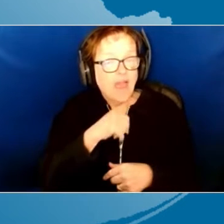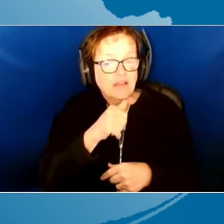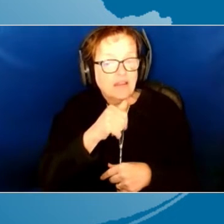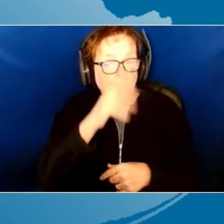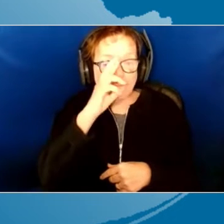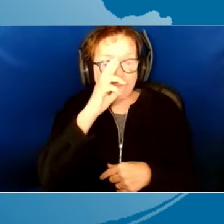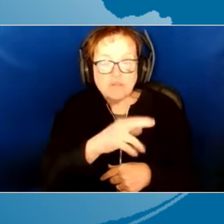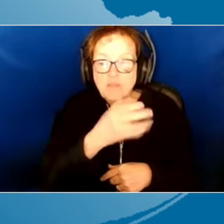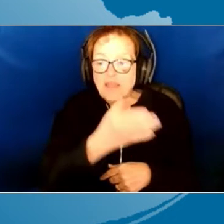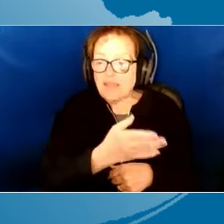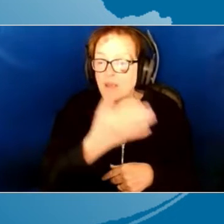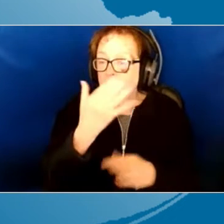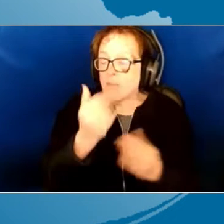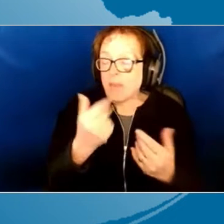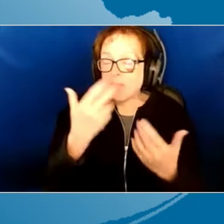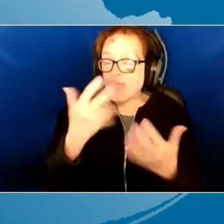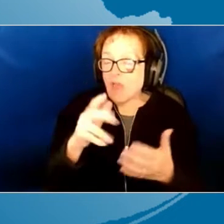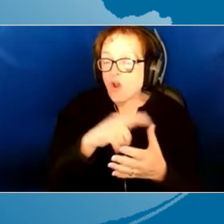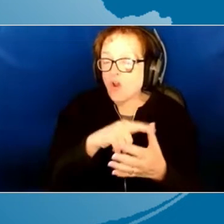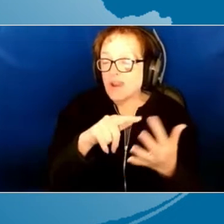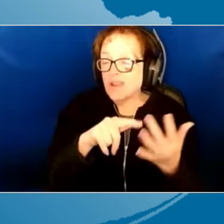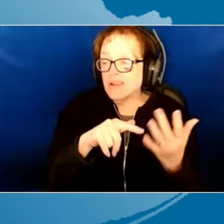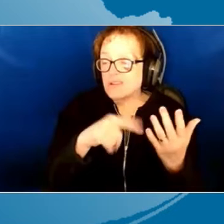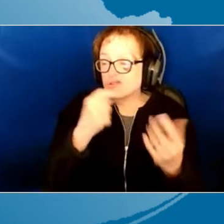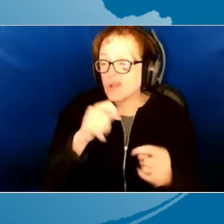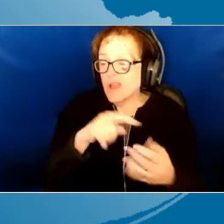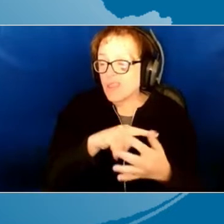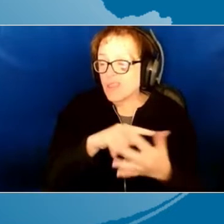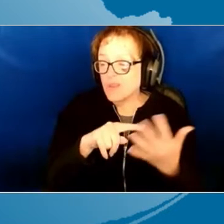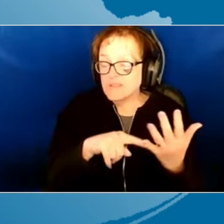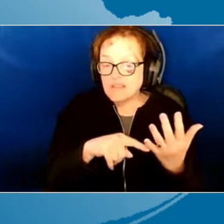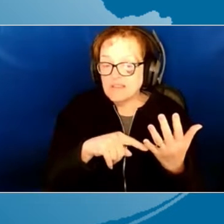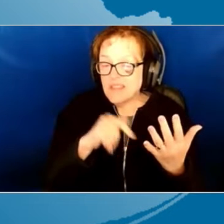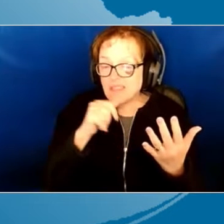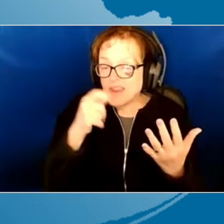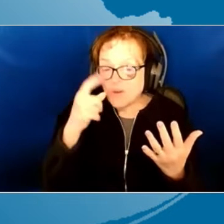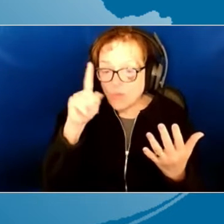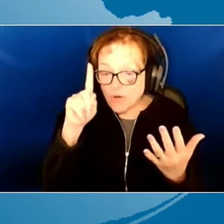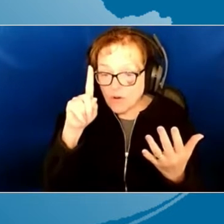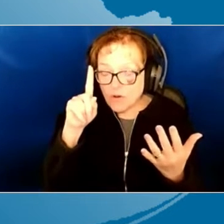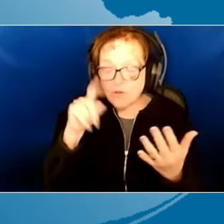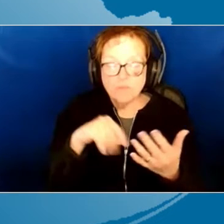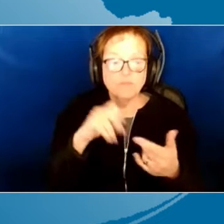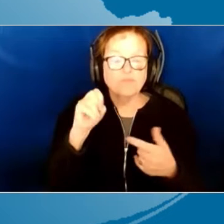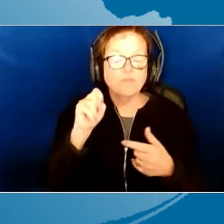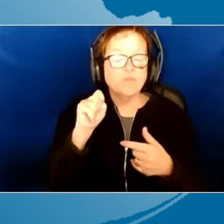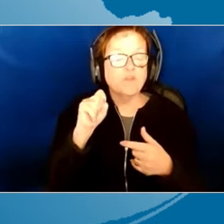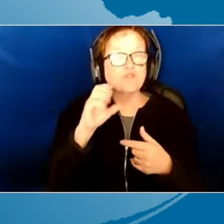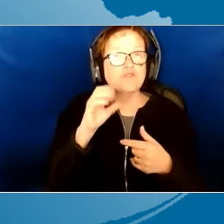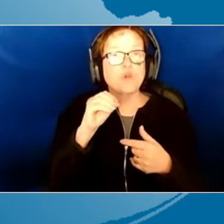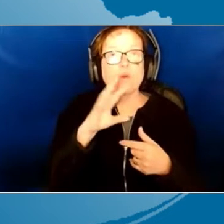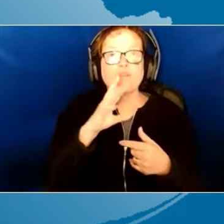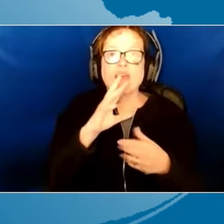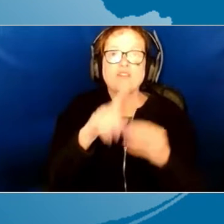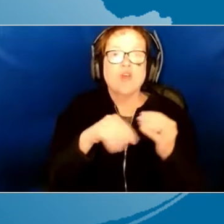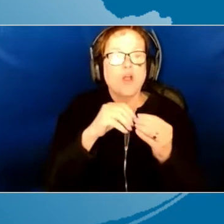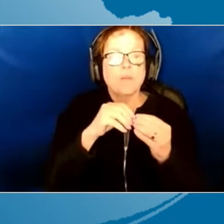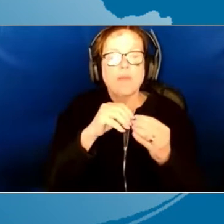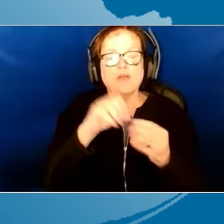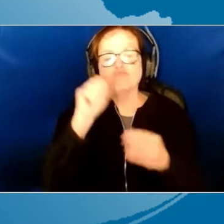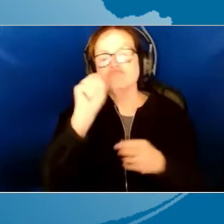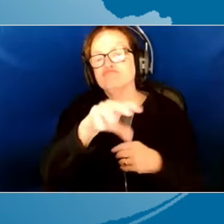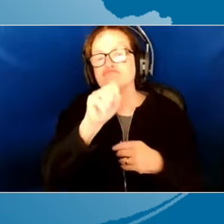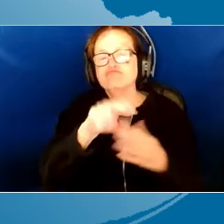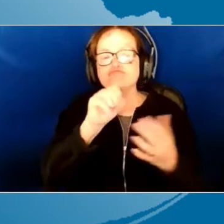they may have already tried those things and found out that they didn't work. If I give them or talk about a list of recommendations that I